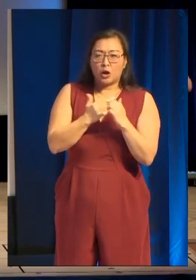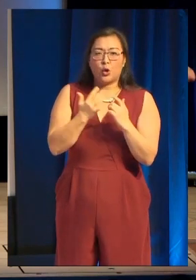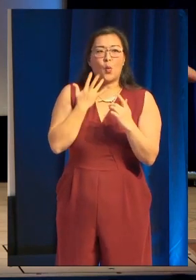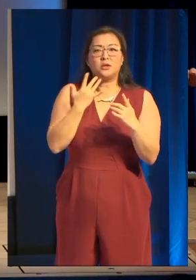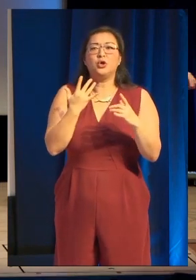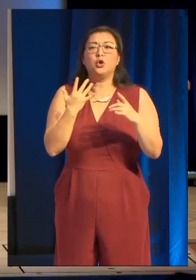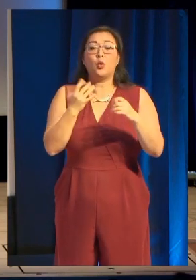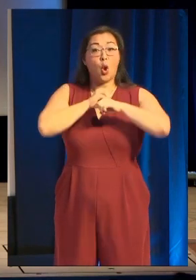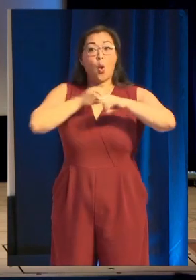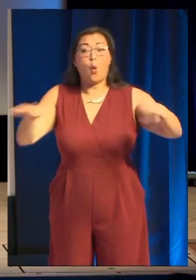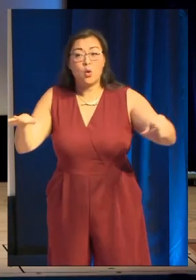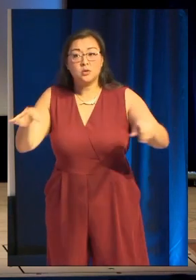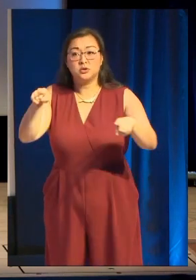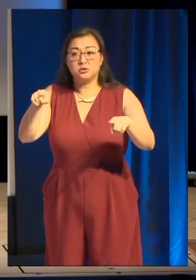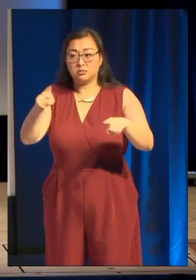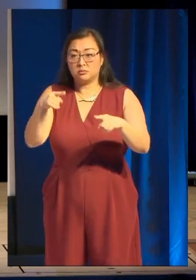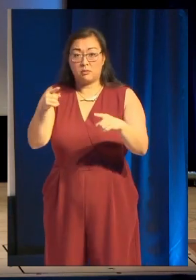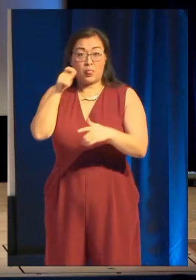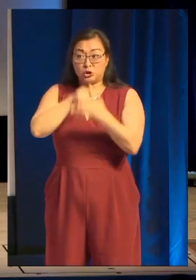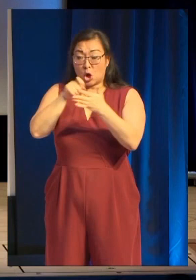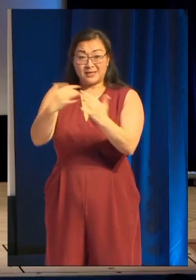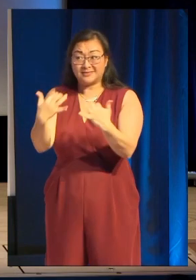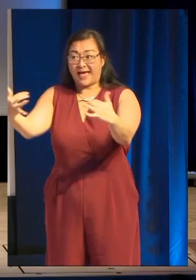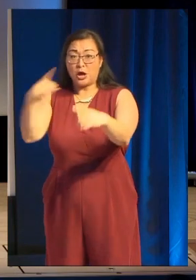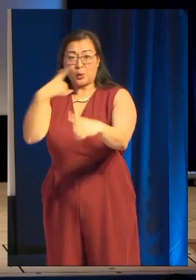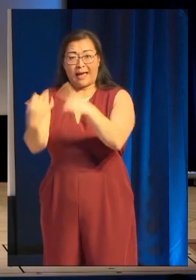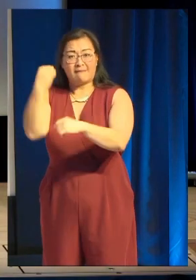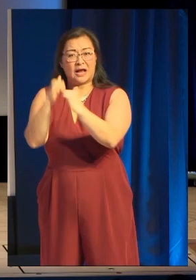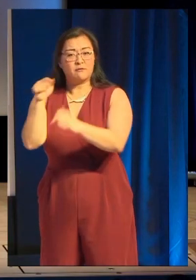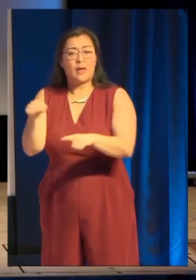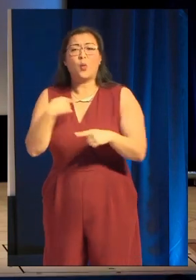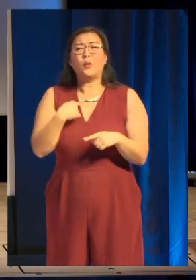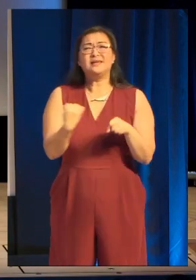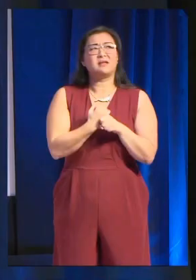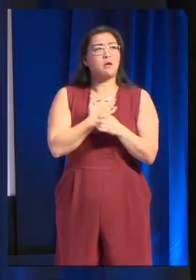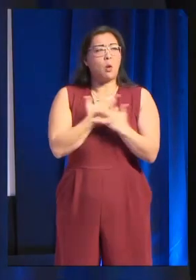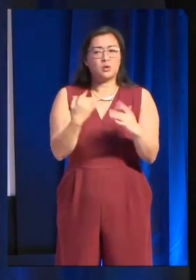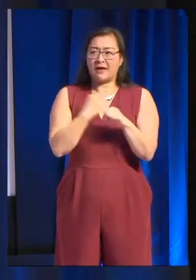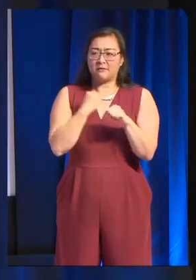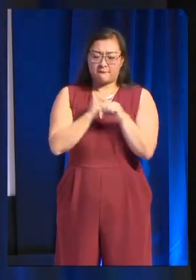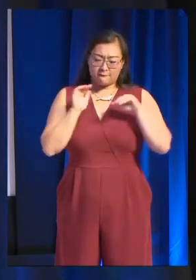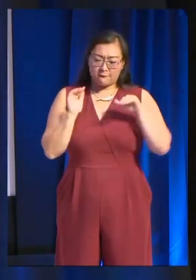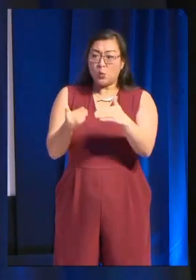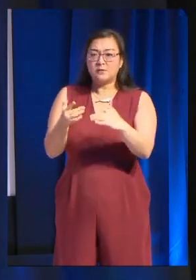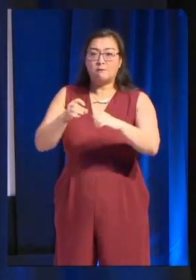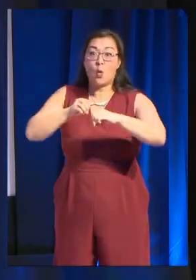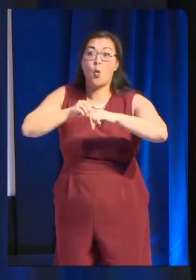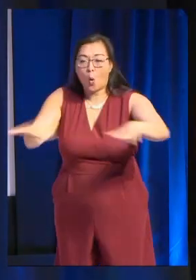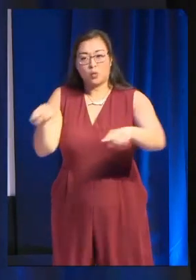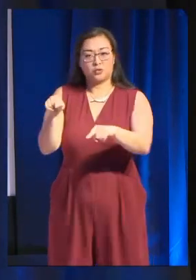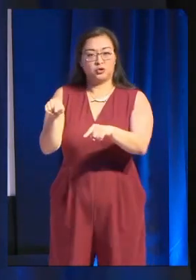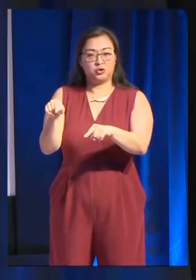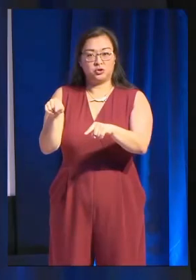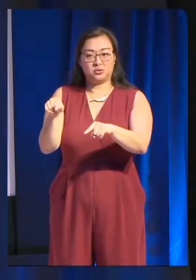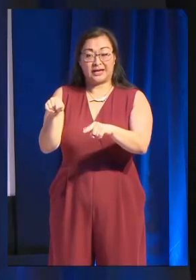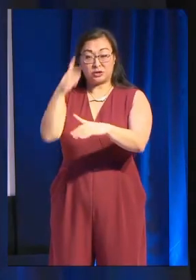advertising. We did a tiny ad campaign for Sunless Skies that was really focused at launch and basically just to remind people that it